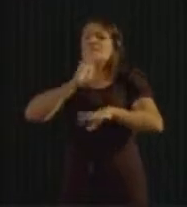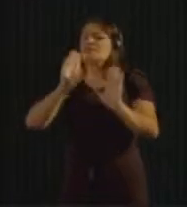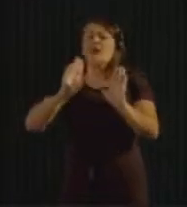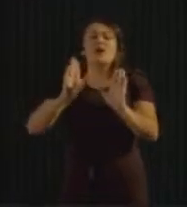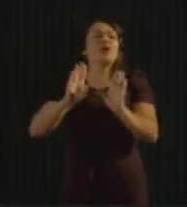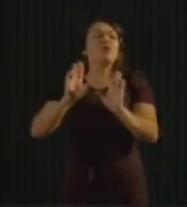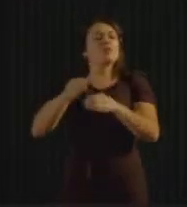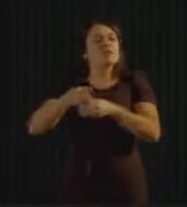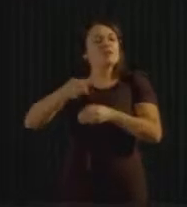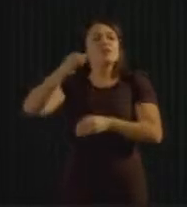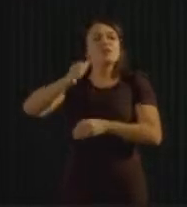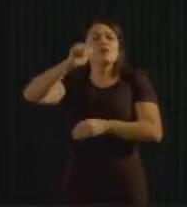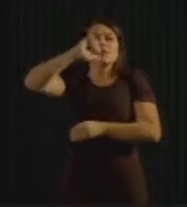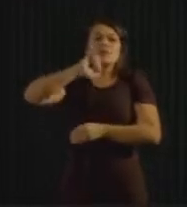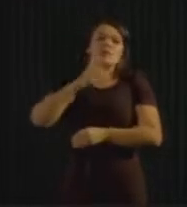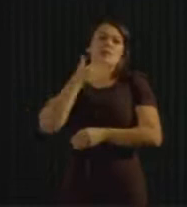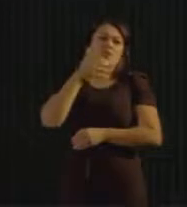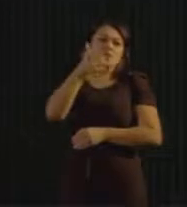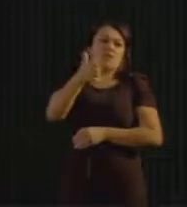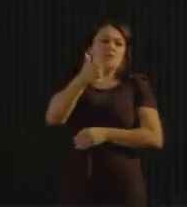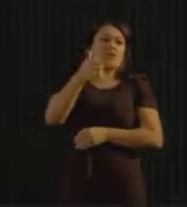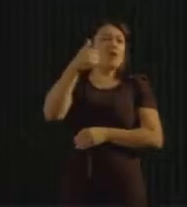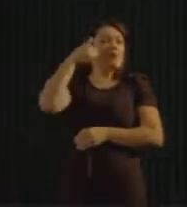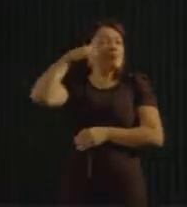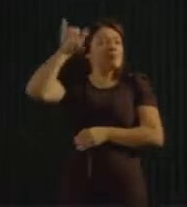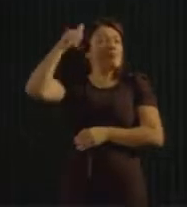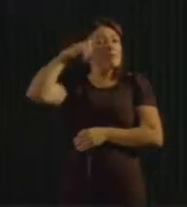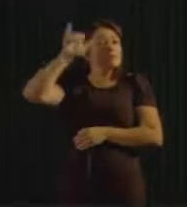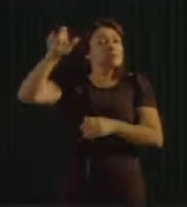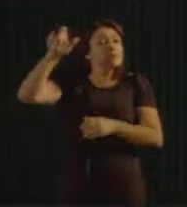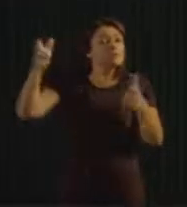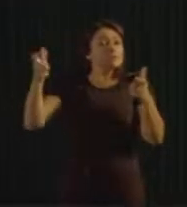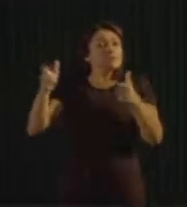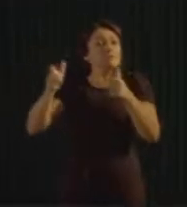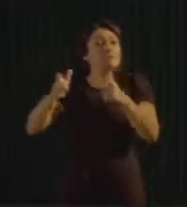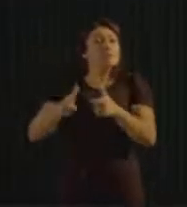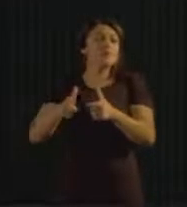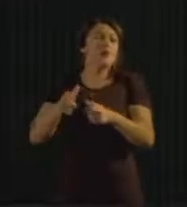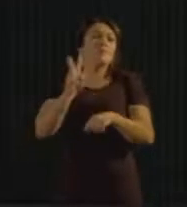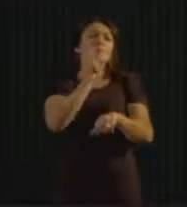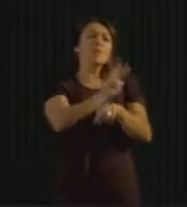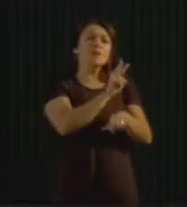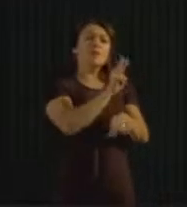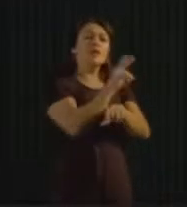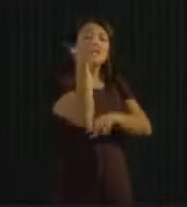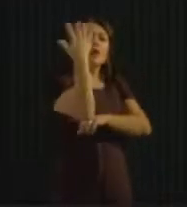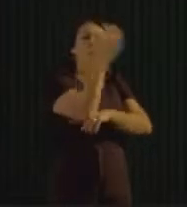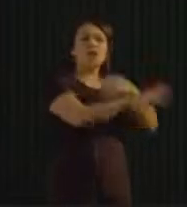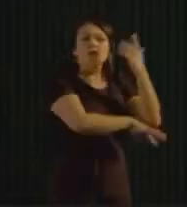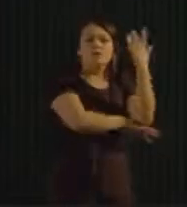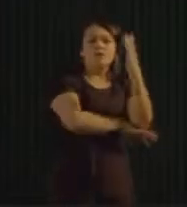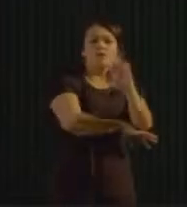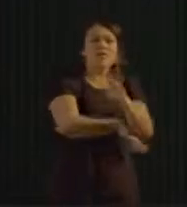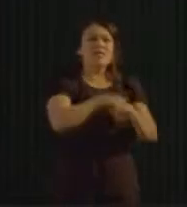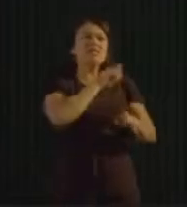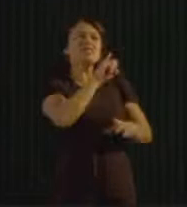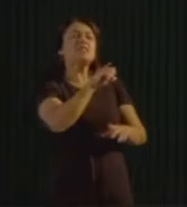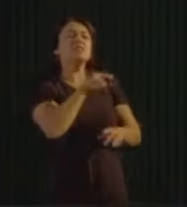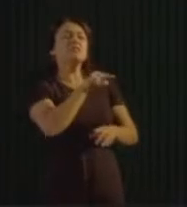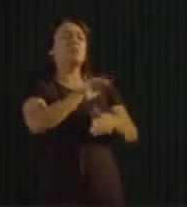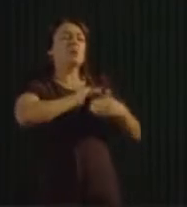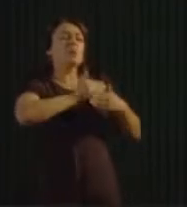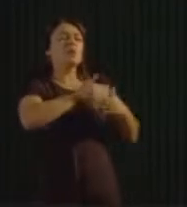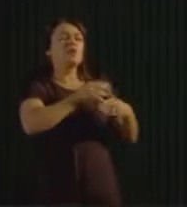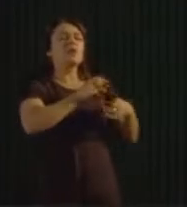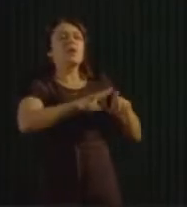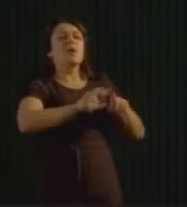green energy. Fix what is broken. And protect nature. If you start doing all these things, then you will consume less.